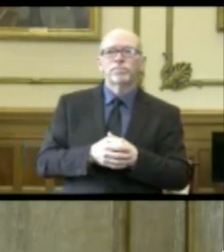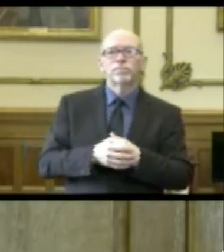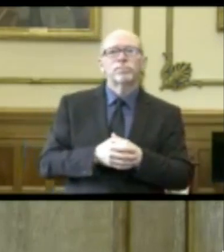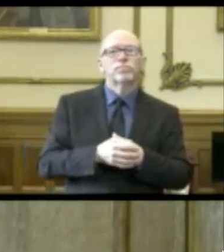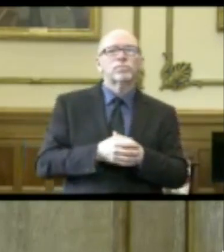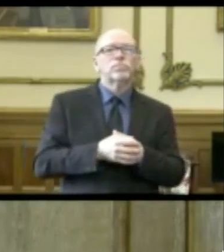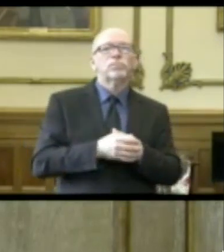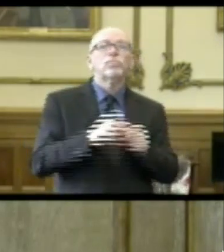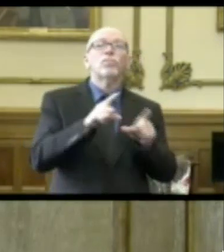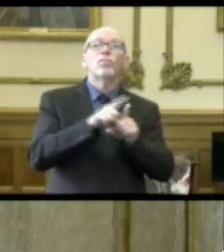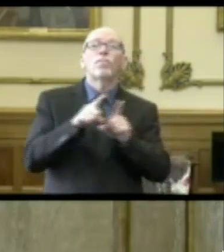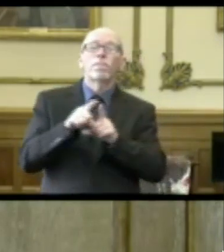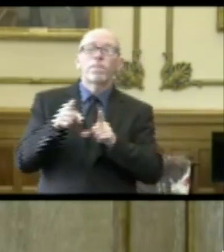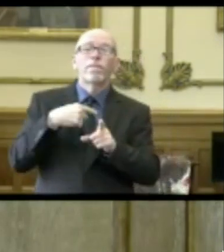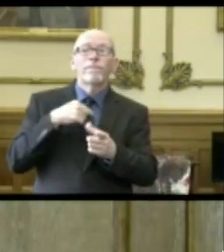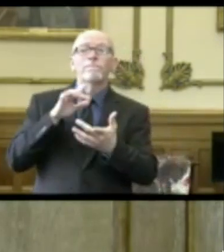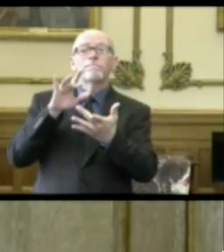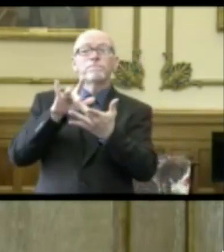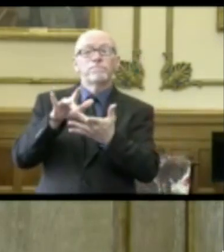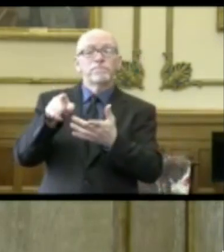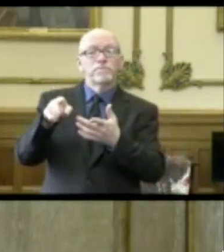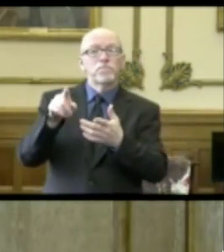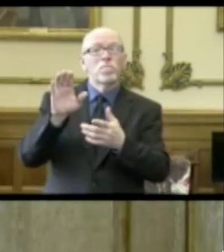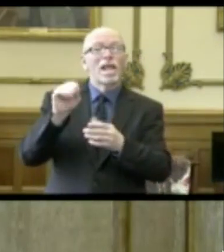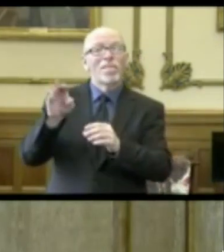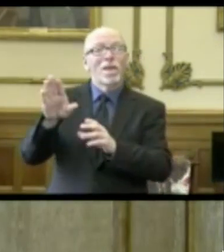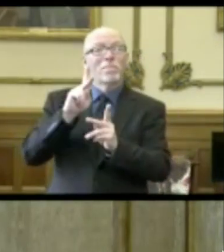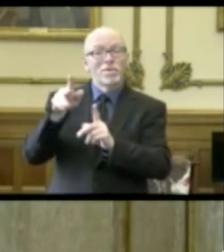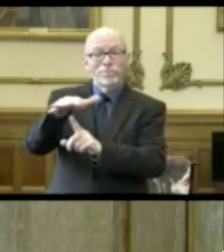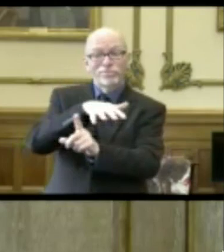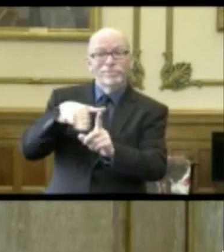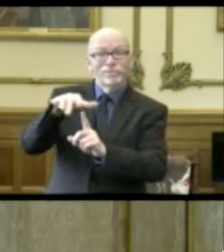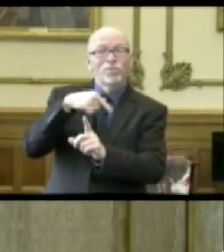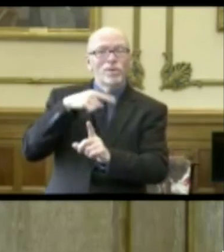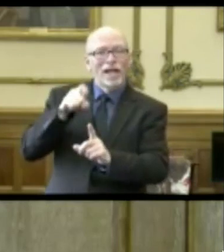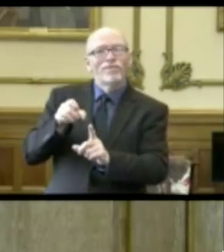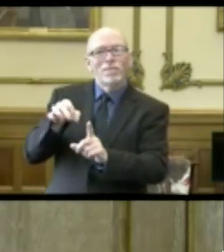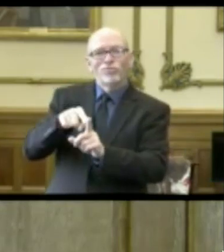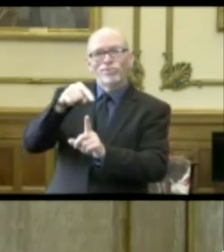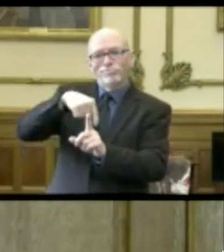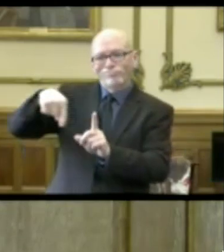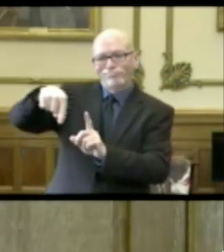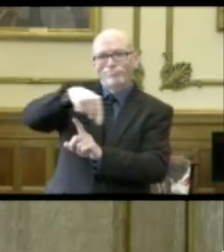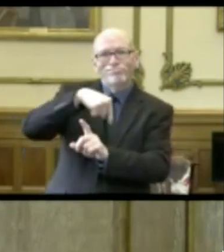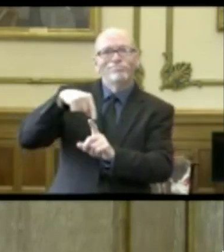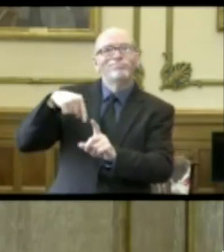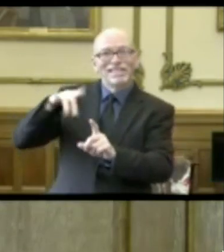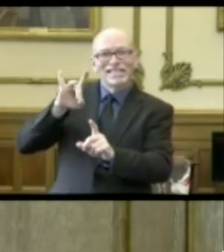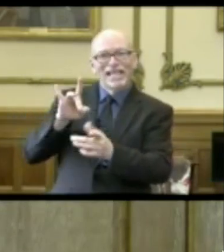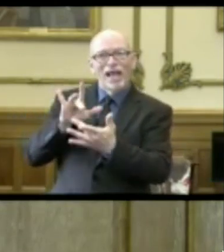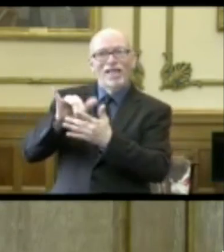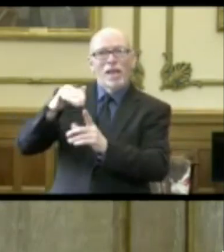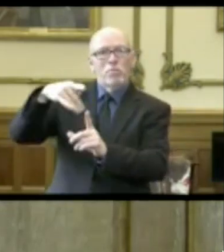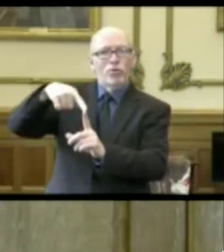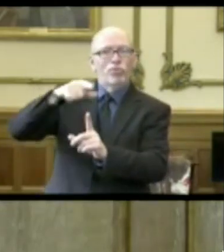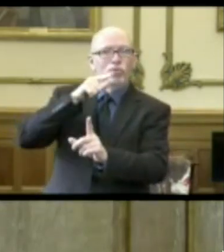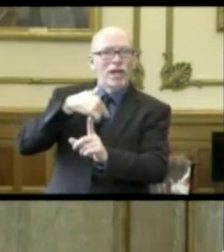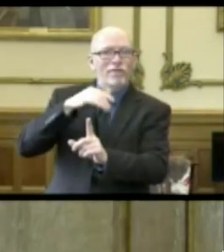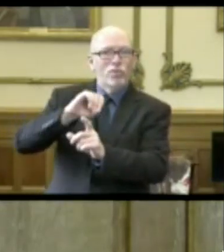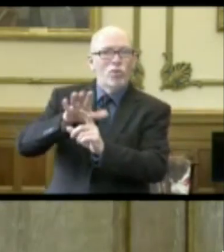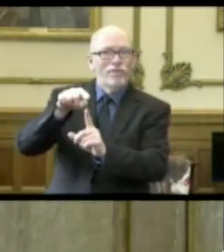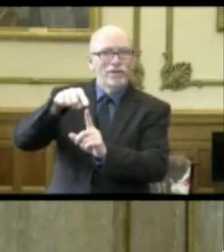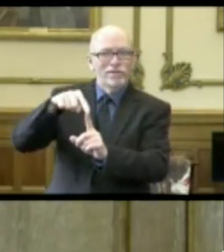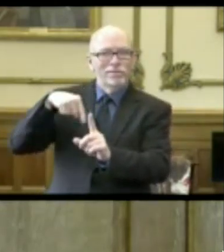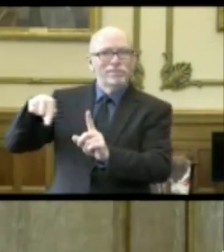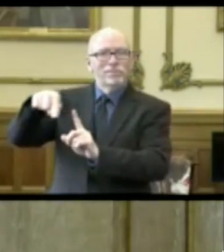when we call individuals then that are contacts, we have to explain to them that they've been in close contact with someone that has COVID-19 and what they need